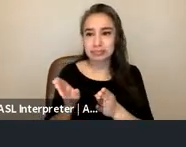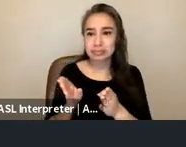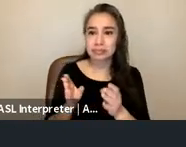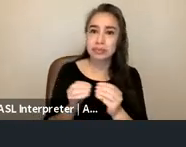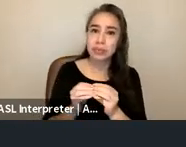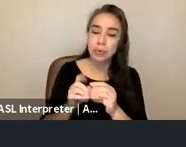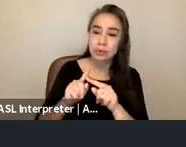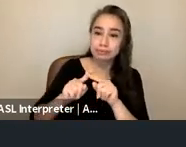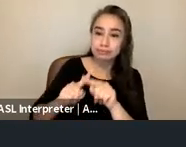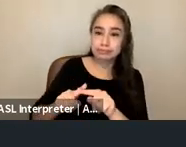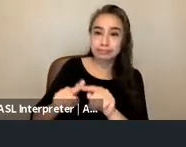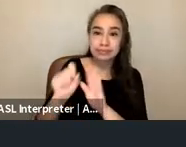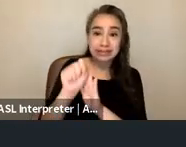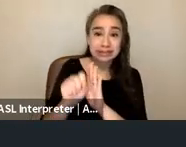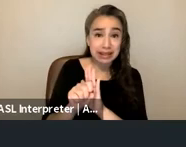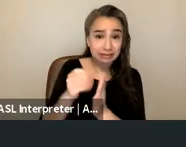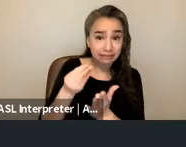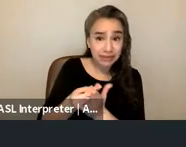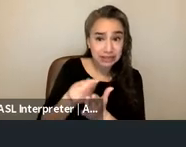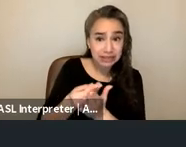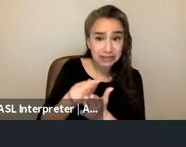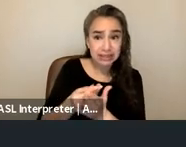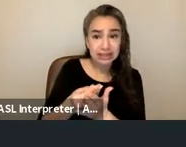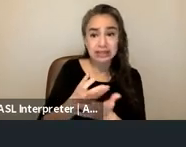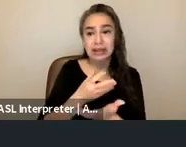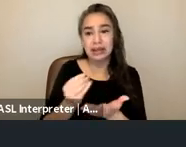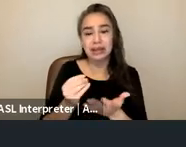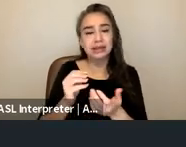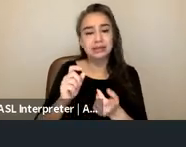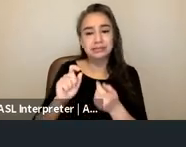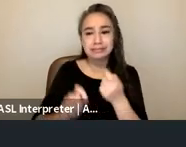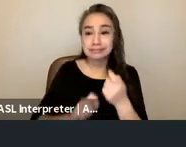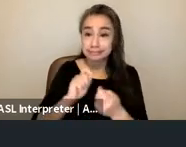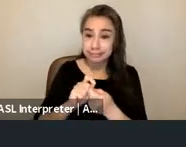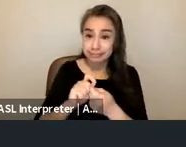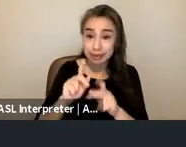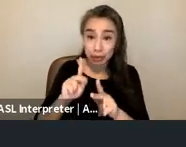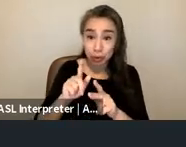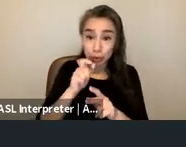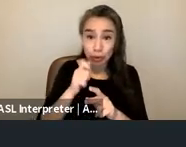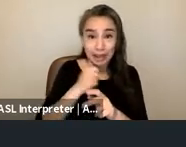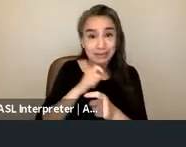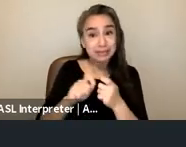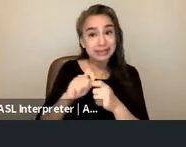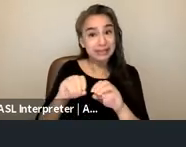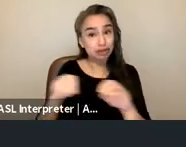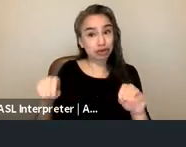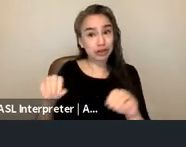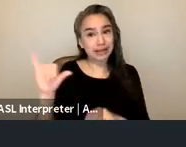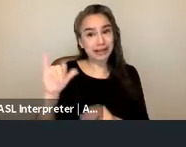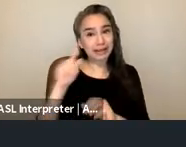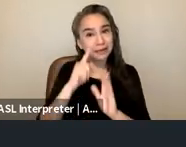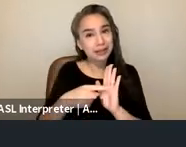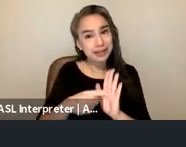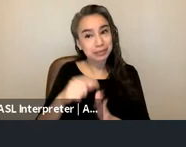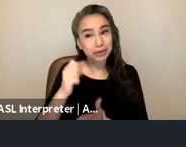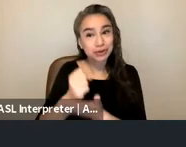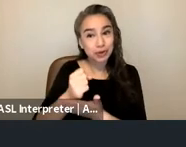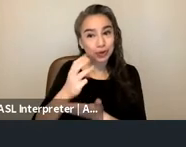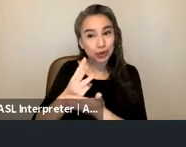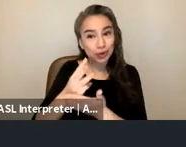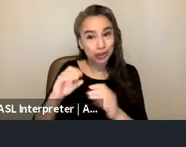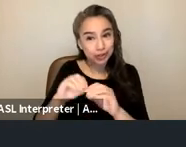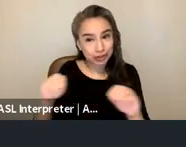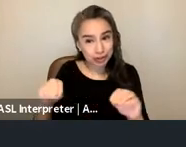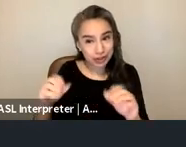on state funding and also dependence on like specific degrees like social work degrees for example often